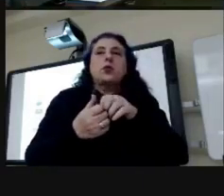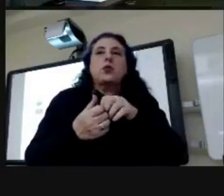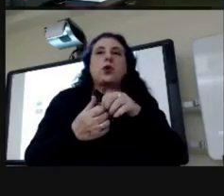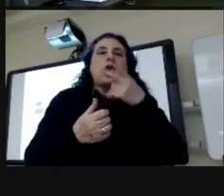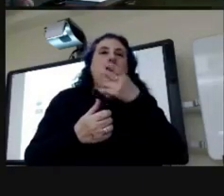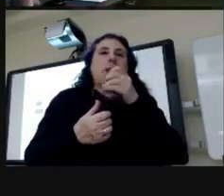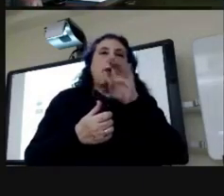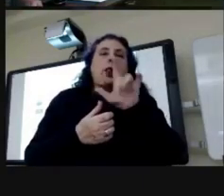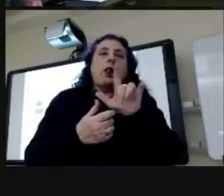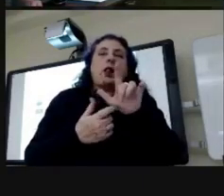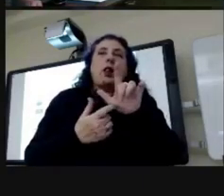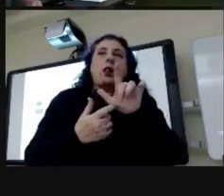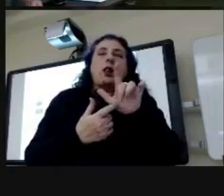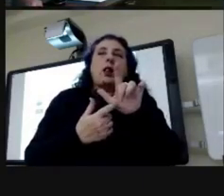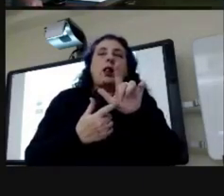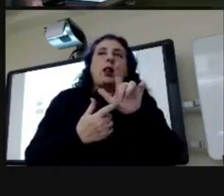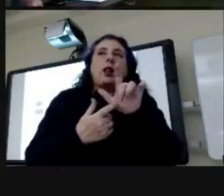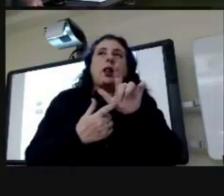of herbal